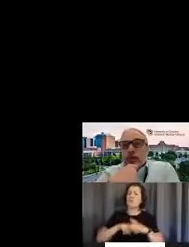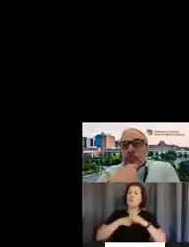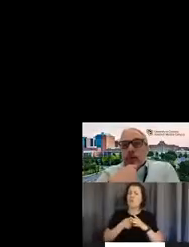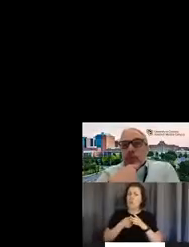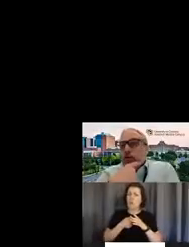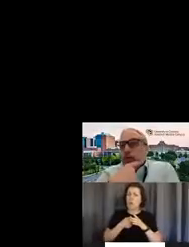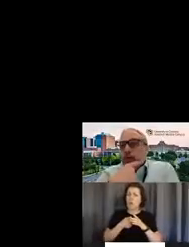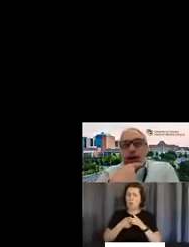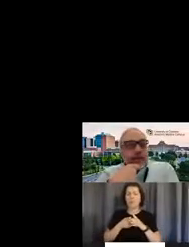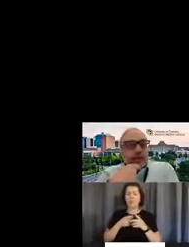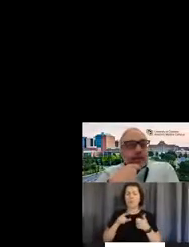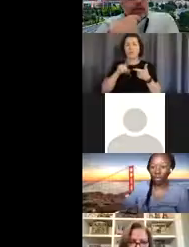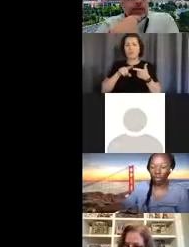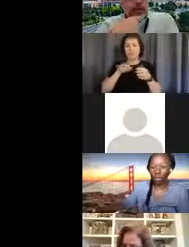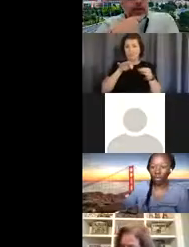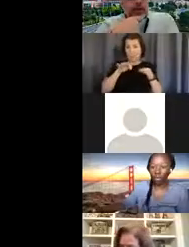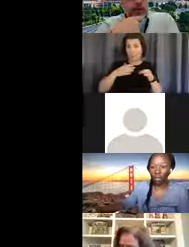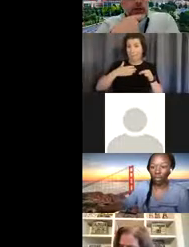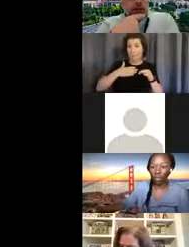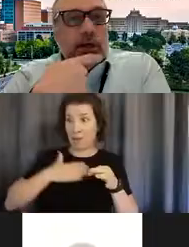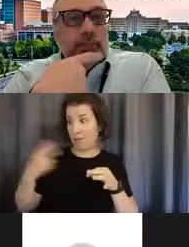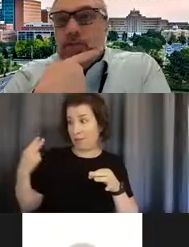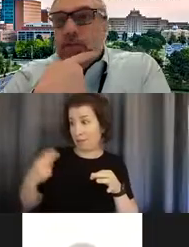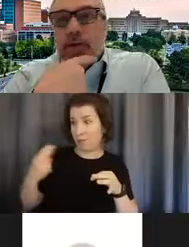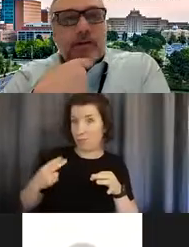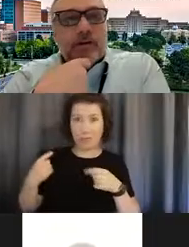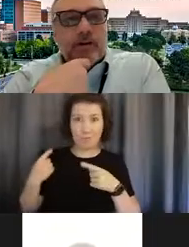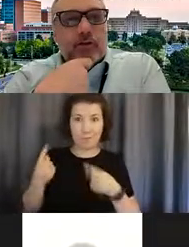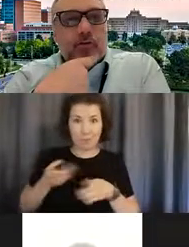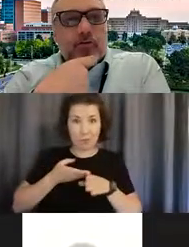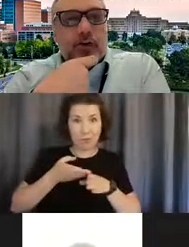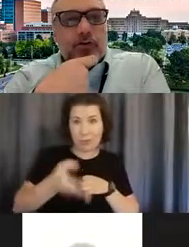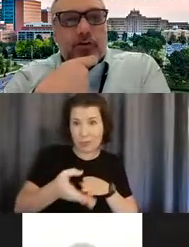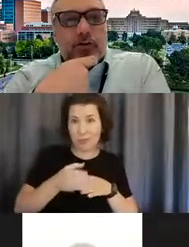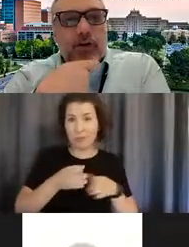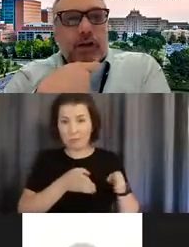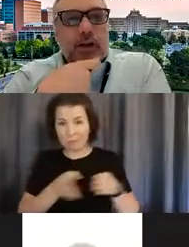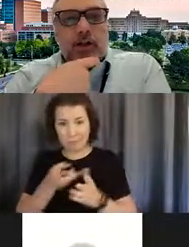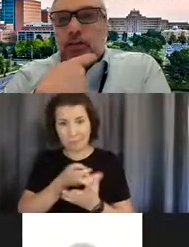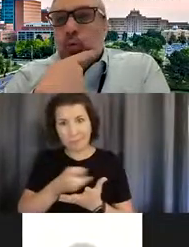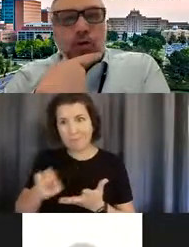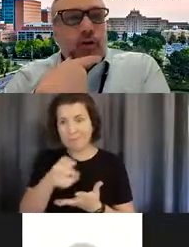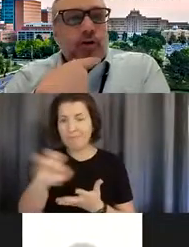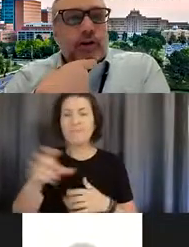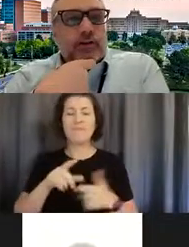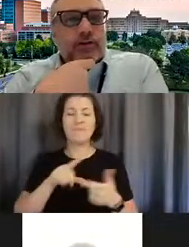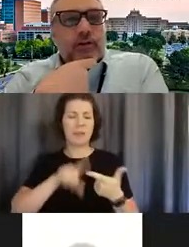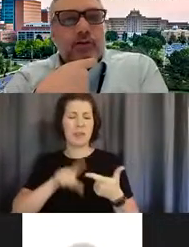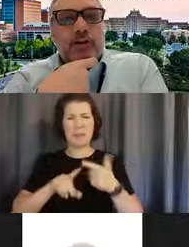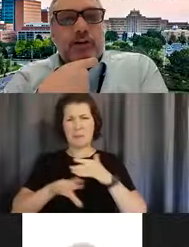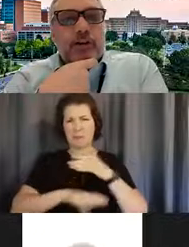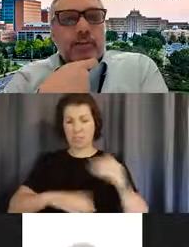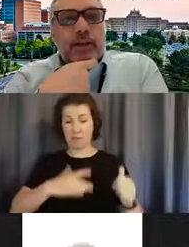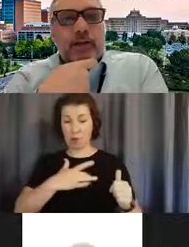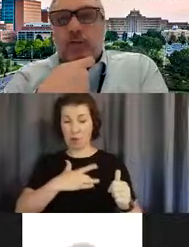my career path and then some basics on heart structure. And then the work we're doing on tissue